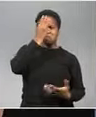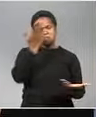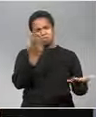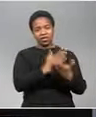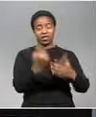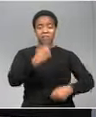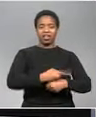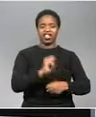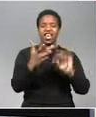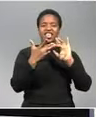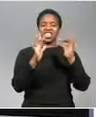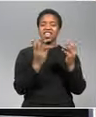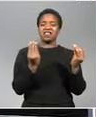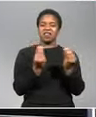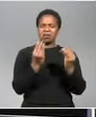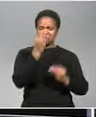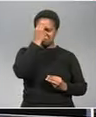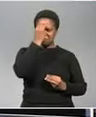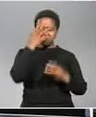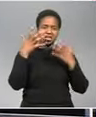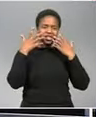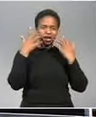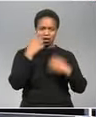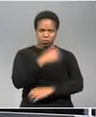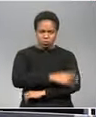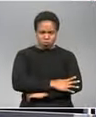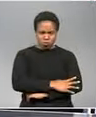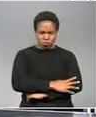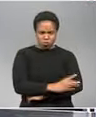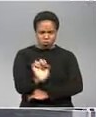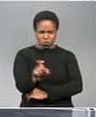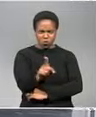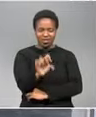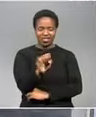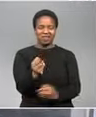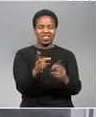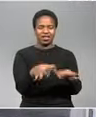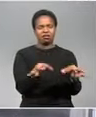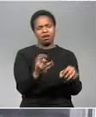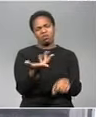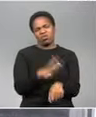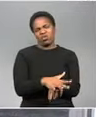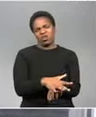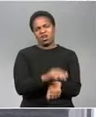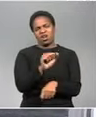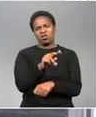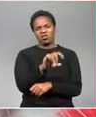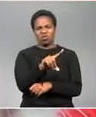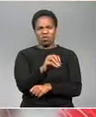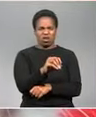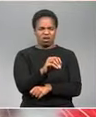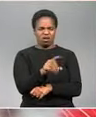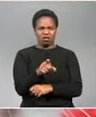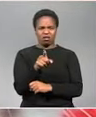this the internet's most famous grumpy cat with a face that launched a thousand gifts has died in arizona grumpy cat's